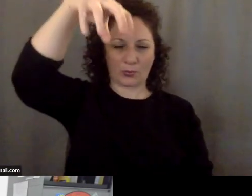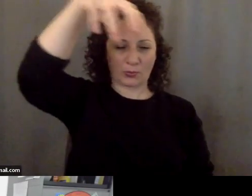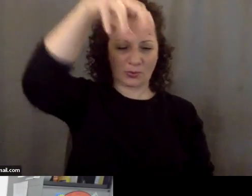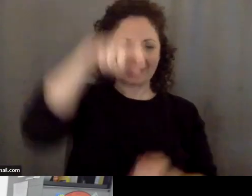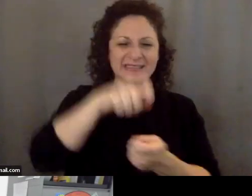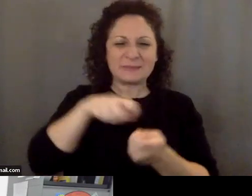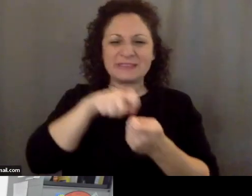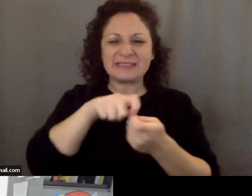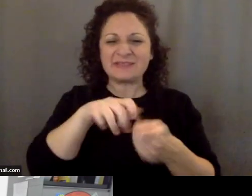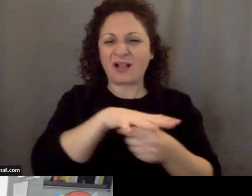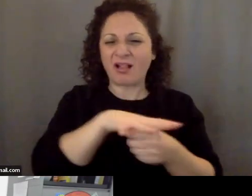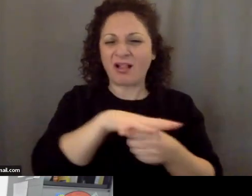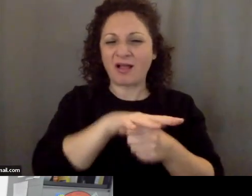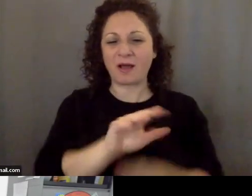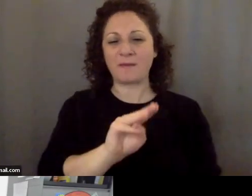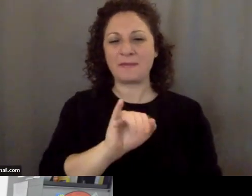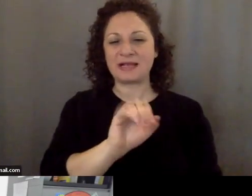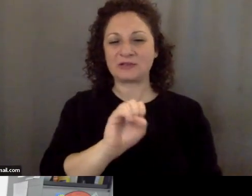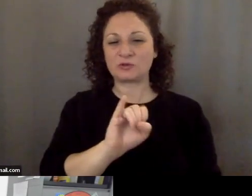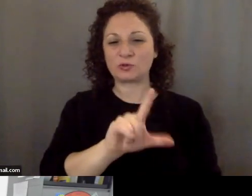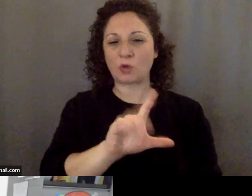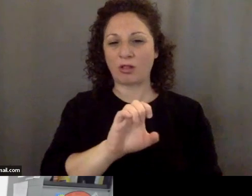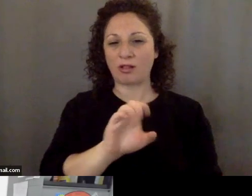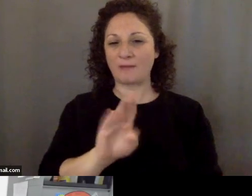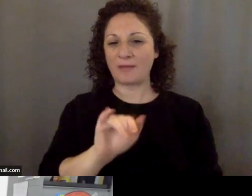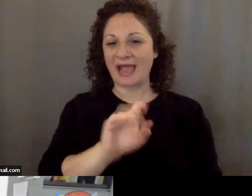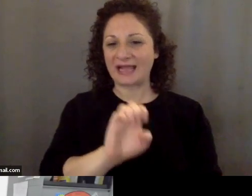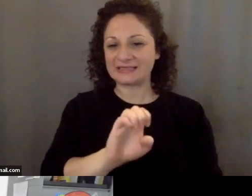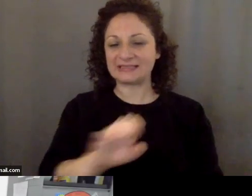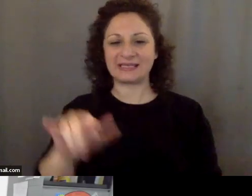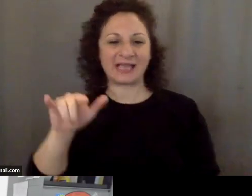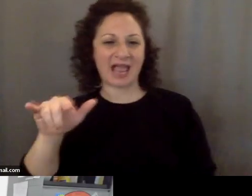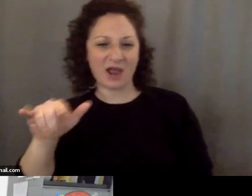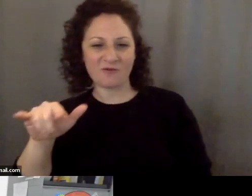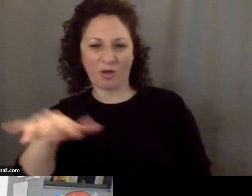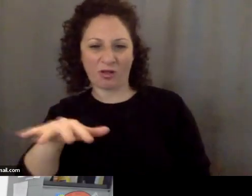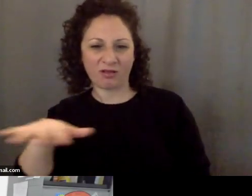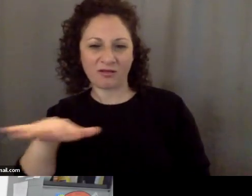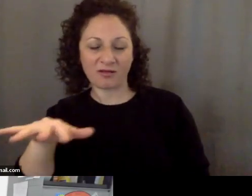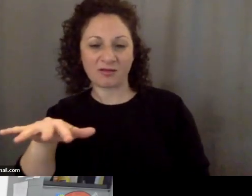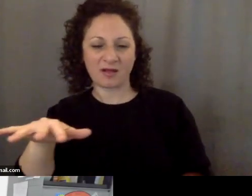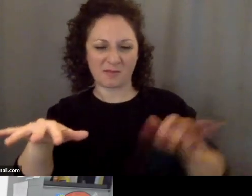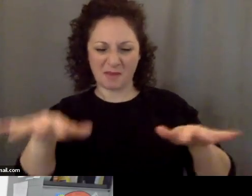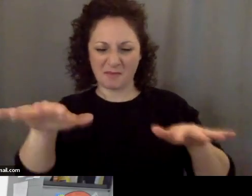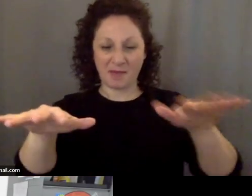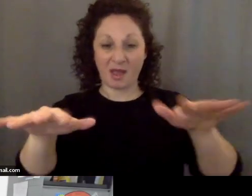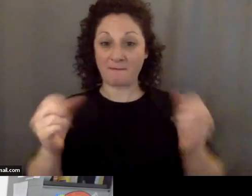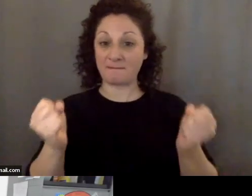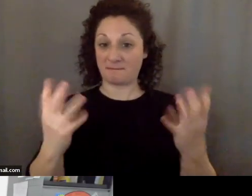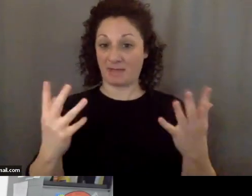bases and Air Force installations, many of which are, in fact, in Montana.